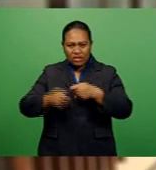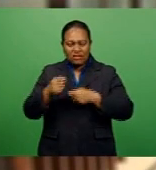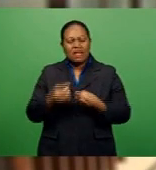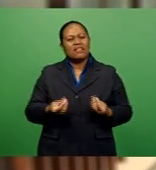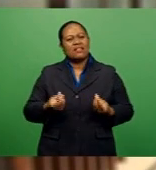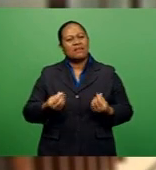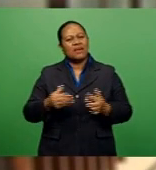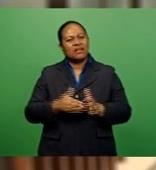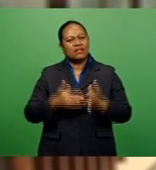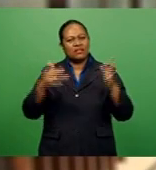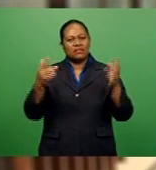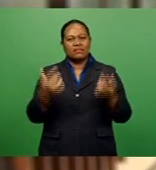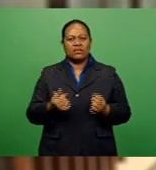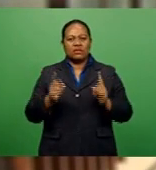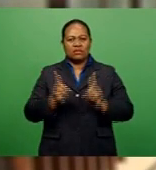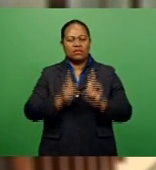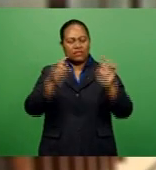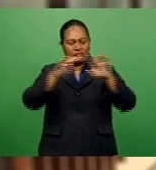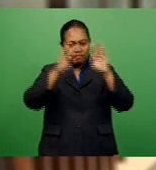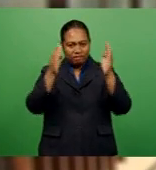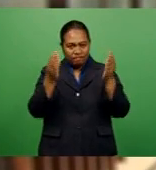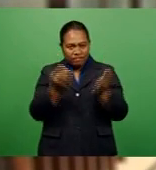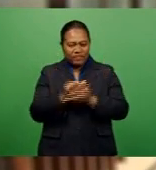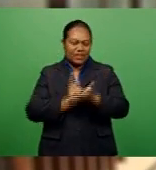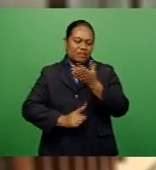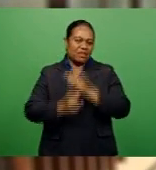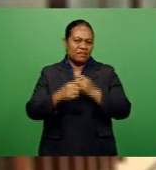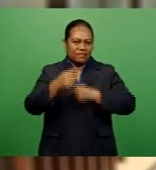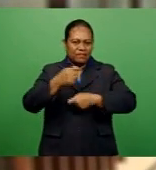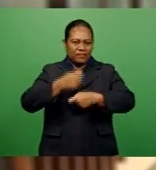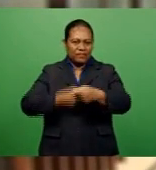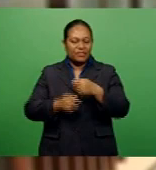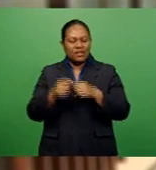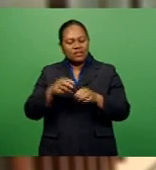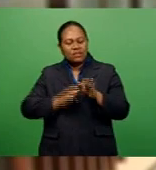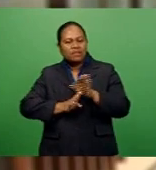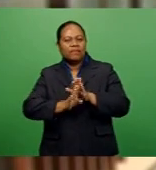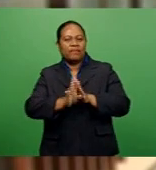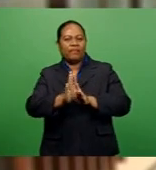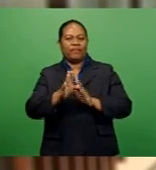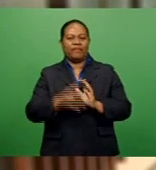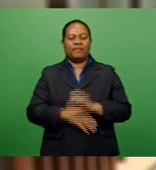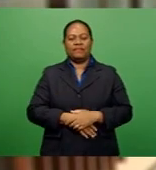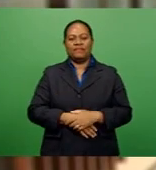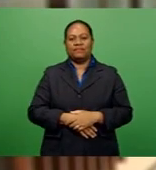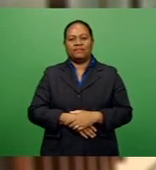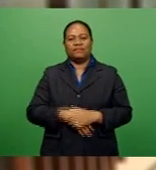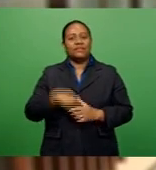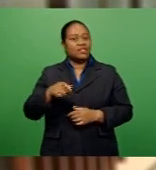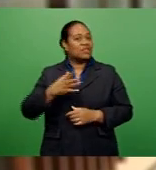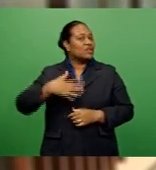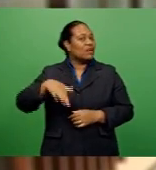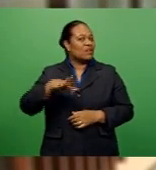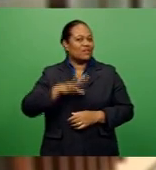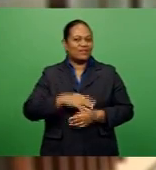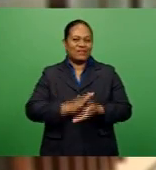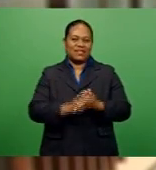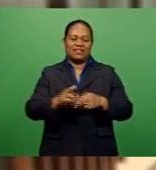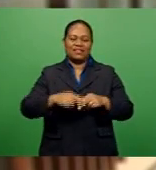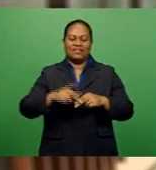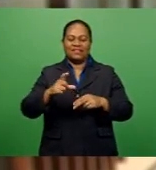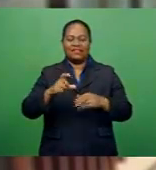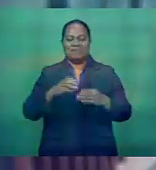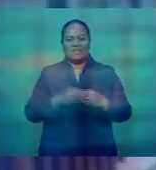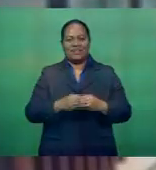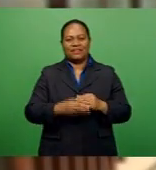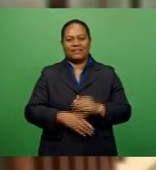with close ties to the global commodities trade due to its improving economic outlook. That's all for now from HFC Bank,